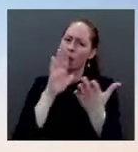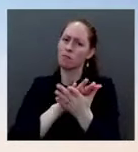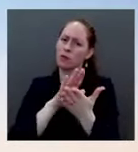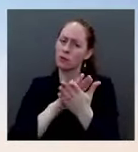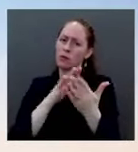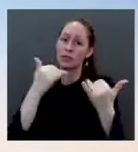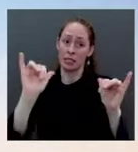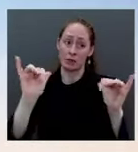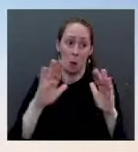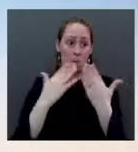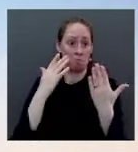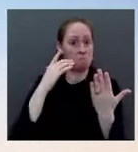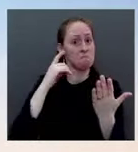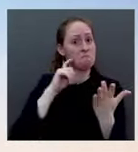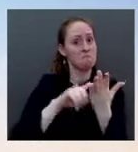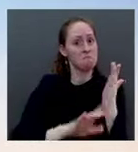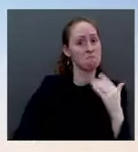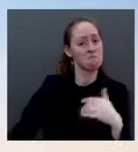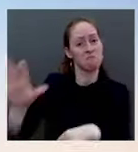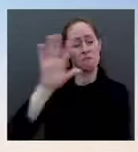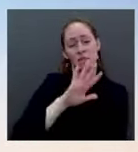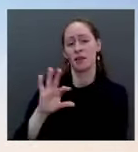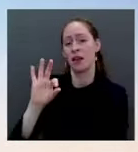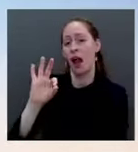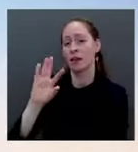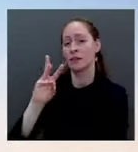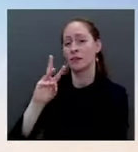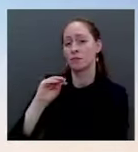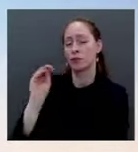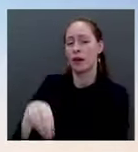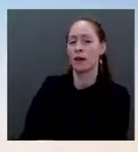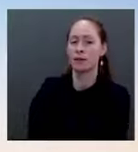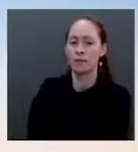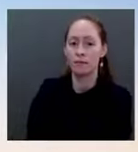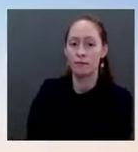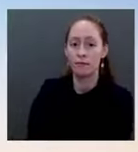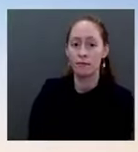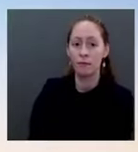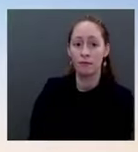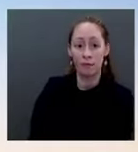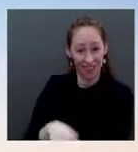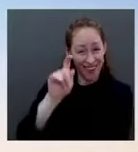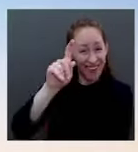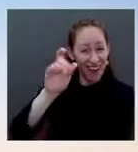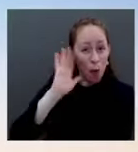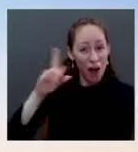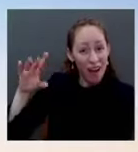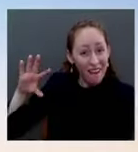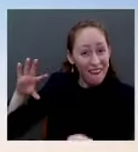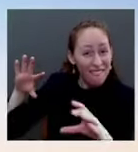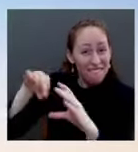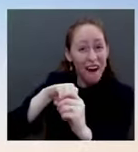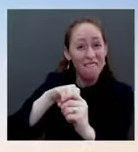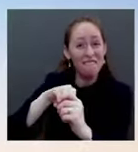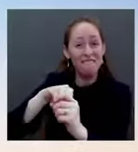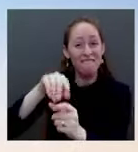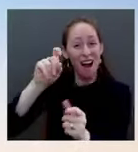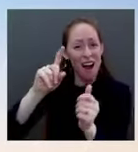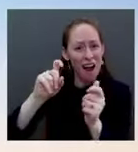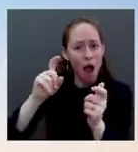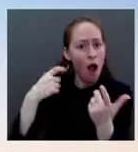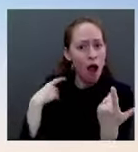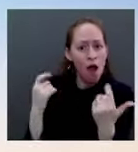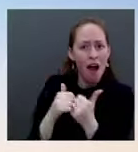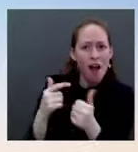point? How many days have to go by before he jumps in? Well, we are in regular touch with teachers, school